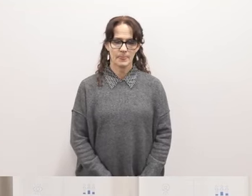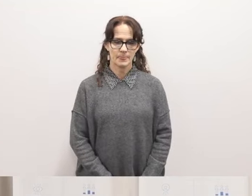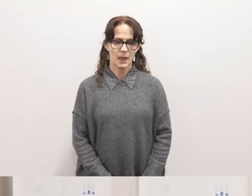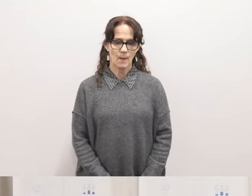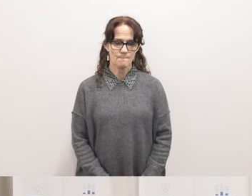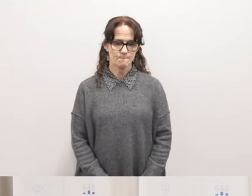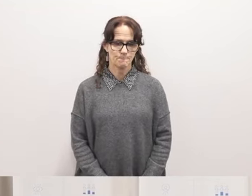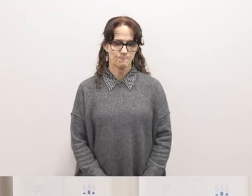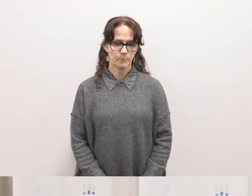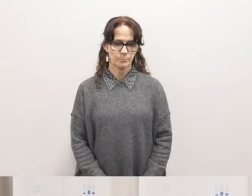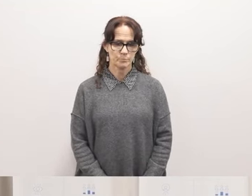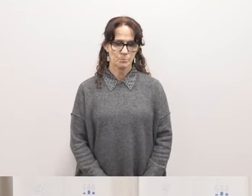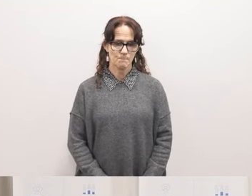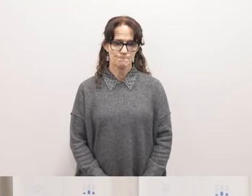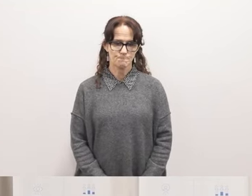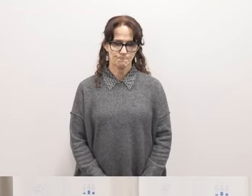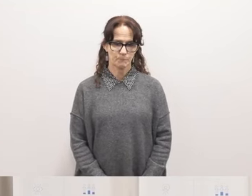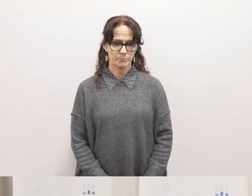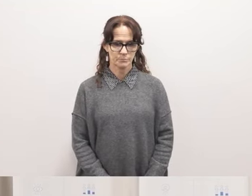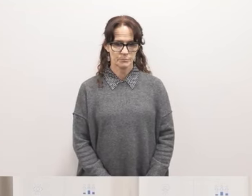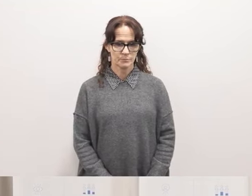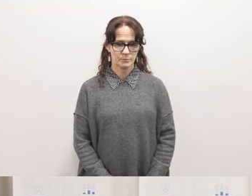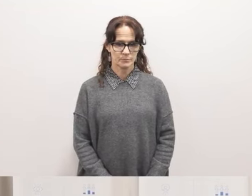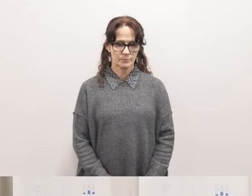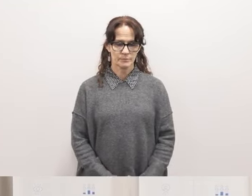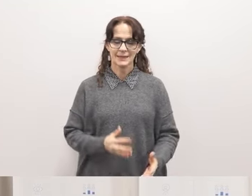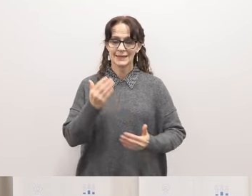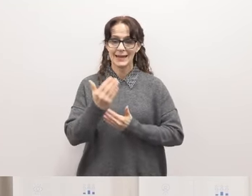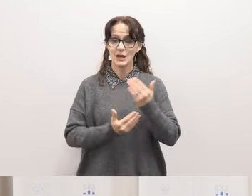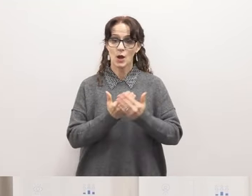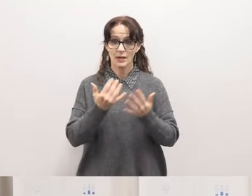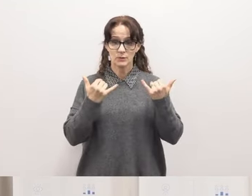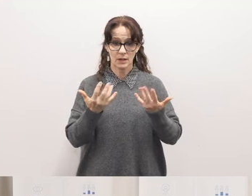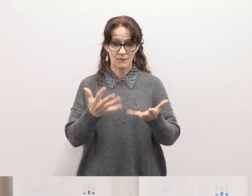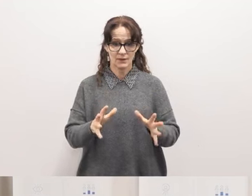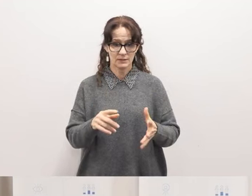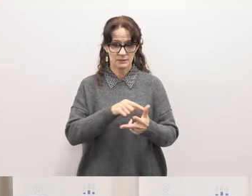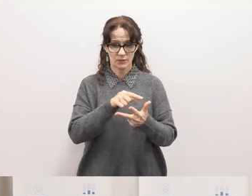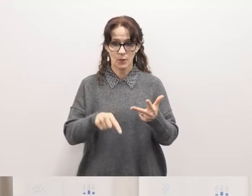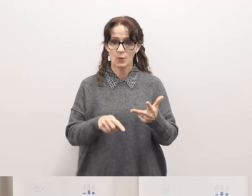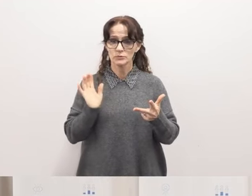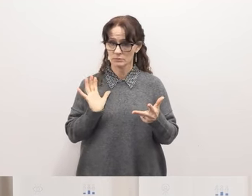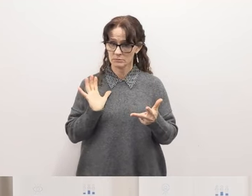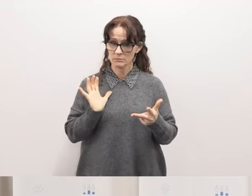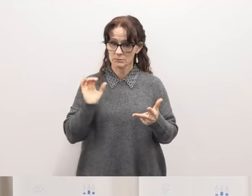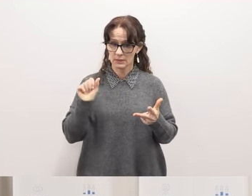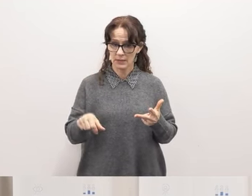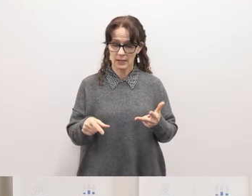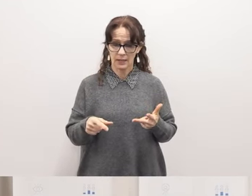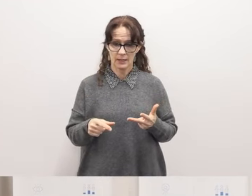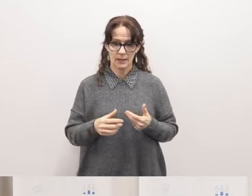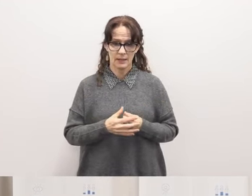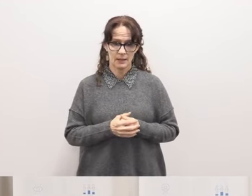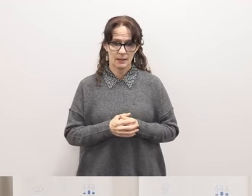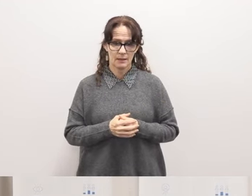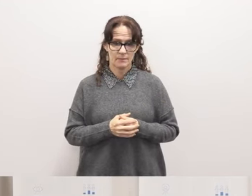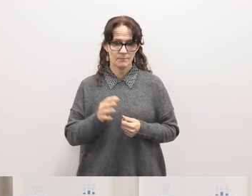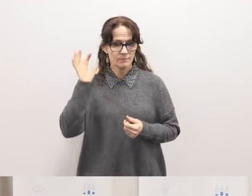I'm talking about the ones that we have in hand right now so that we can finish at least these. Okay. So we'll need